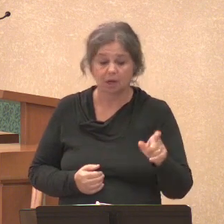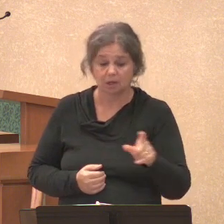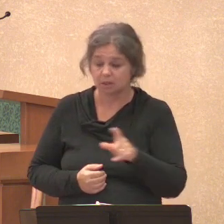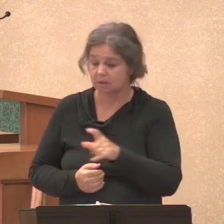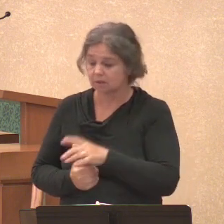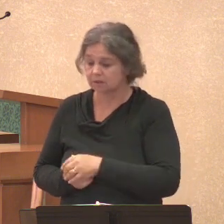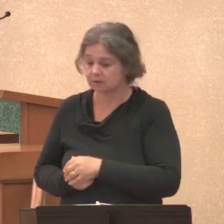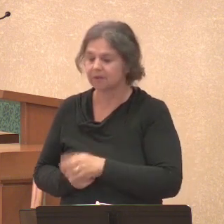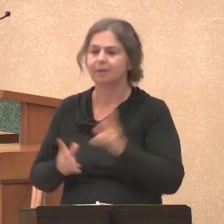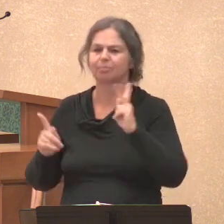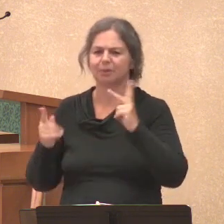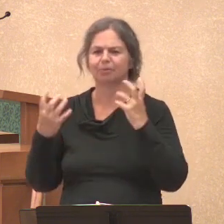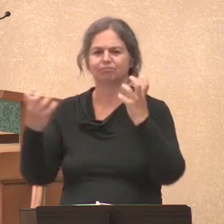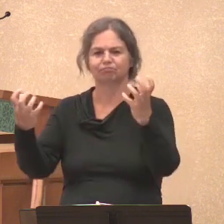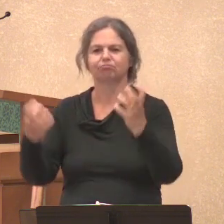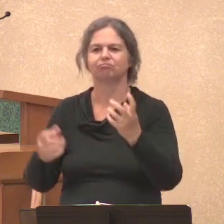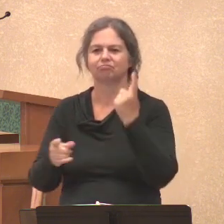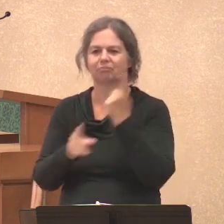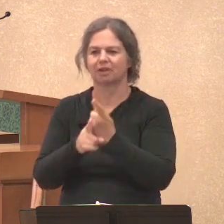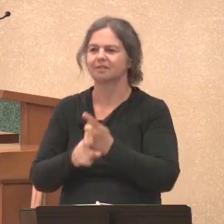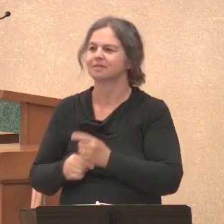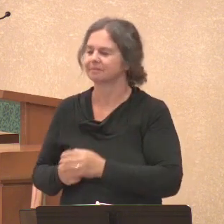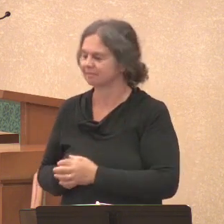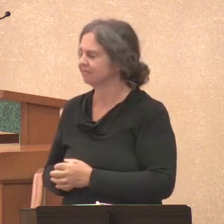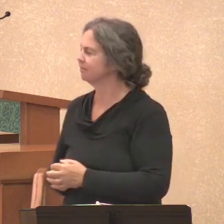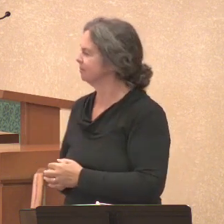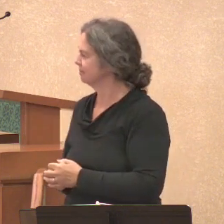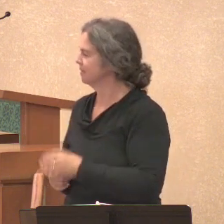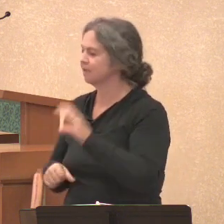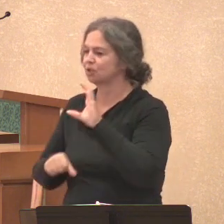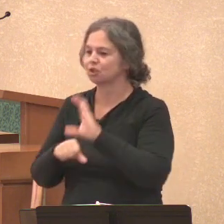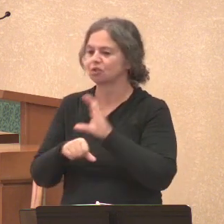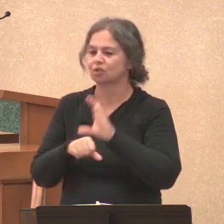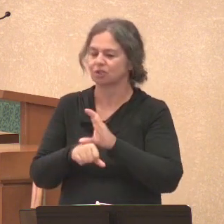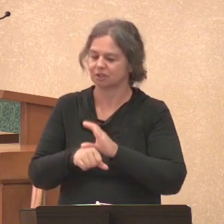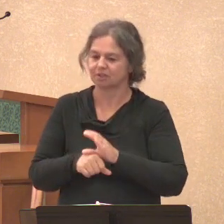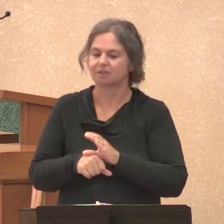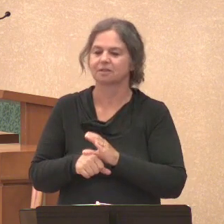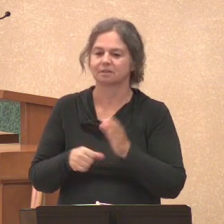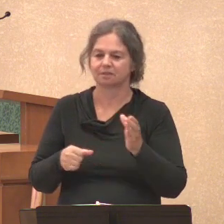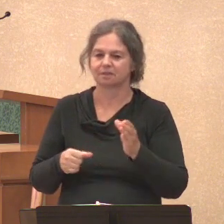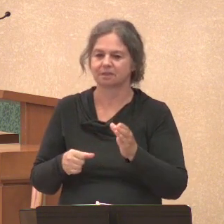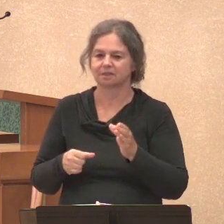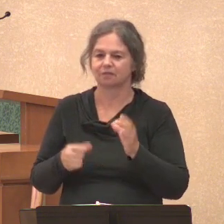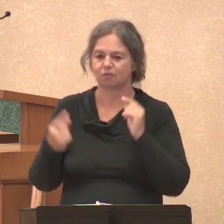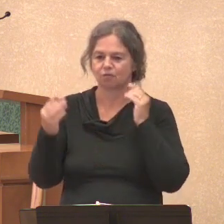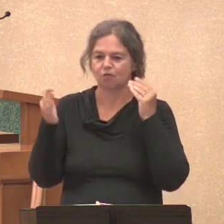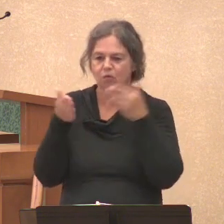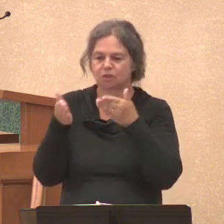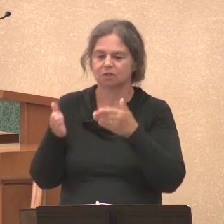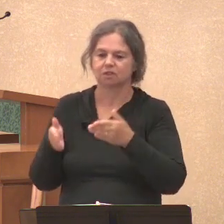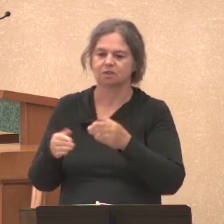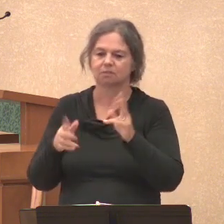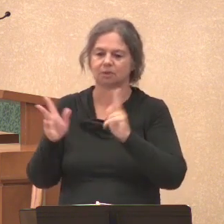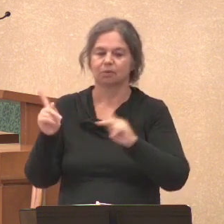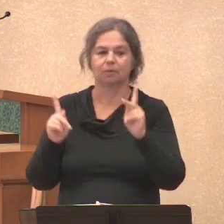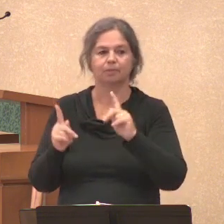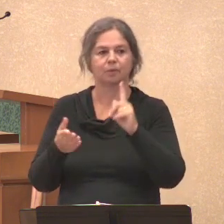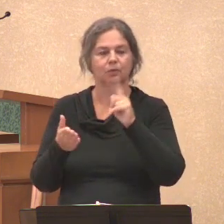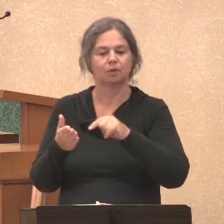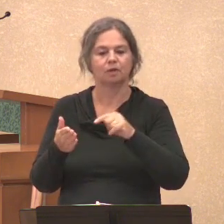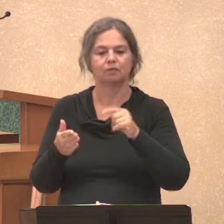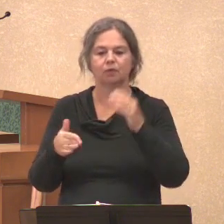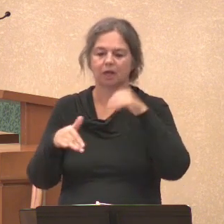The people out here, yes, exactly. The church is all about people. Anything else as we come into our worship